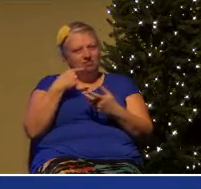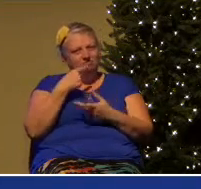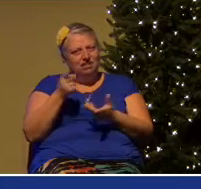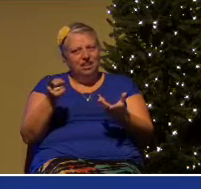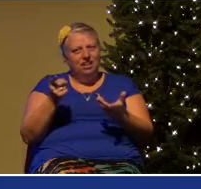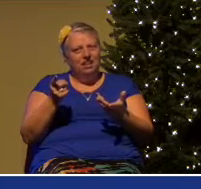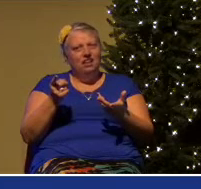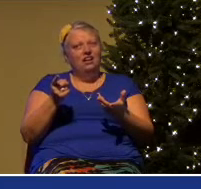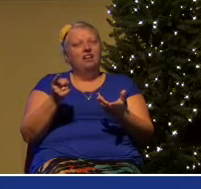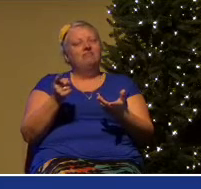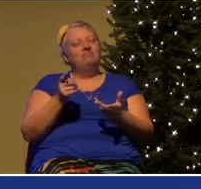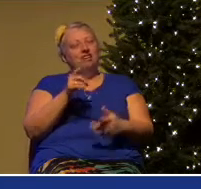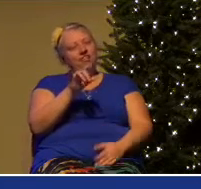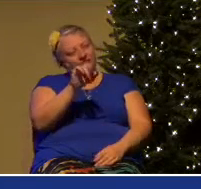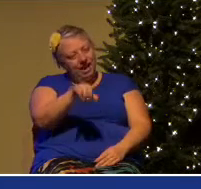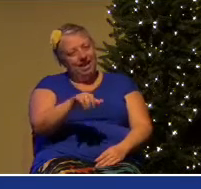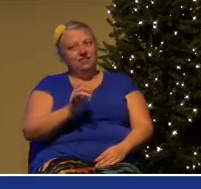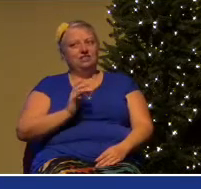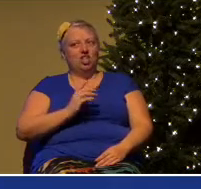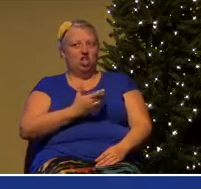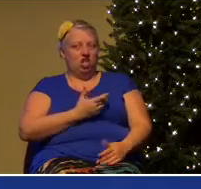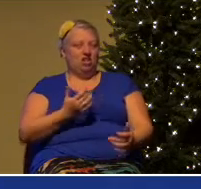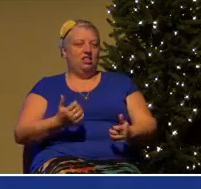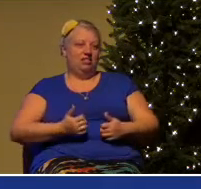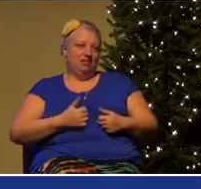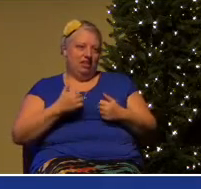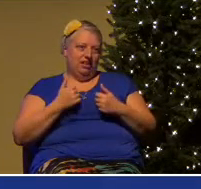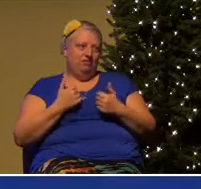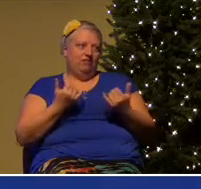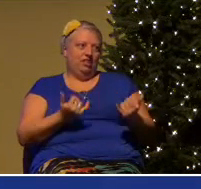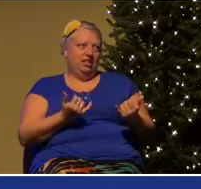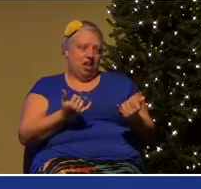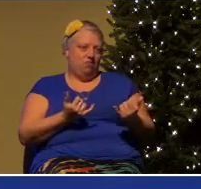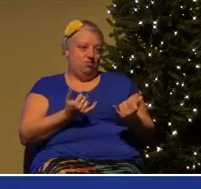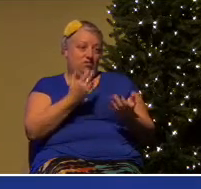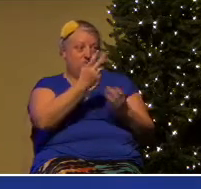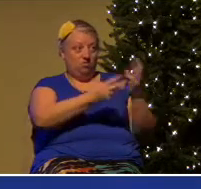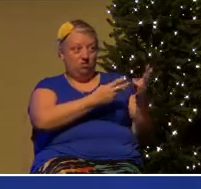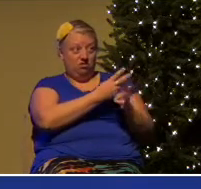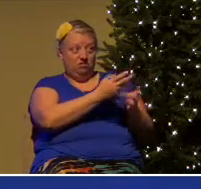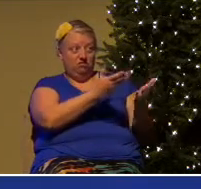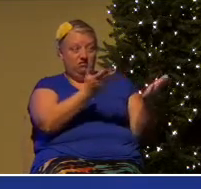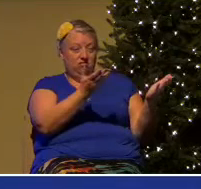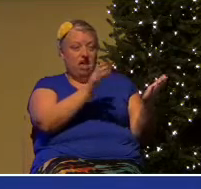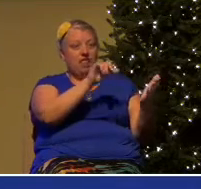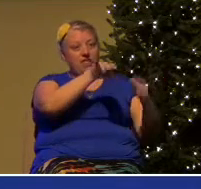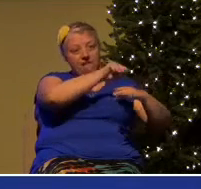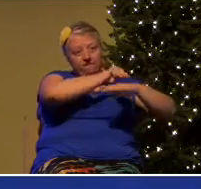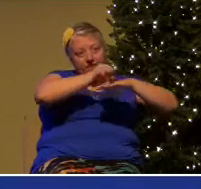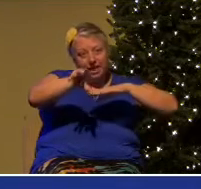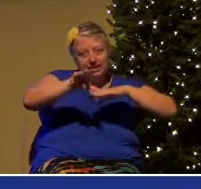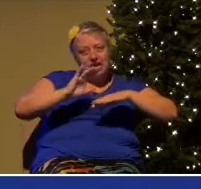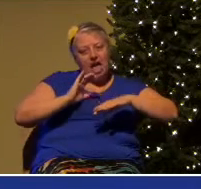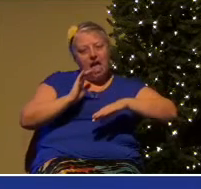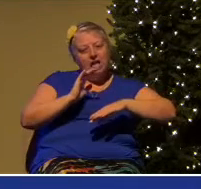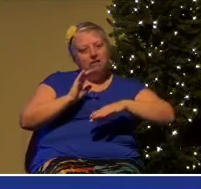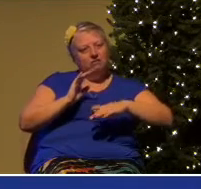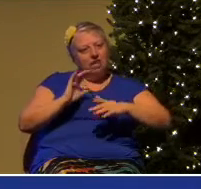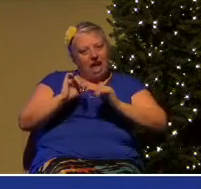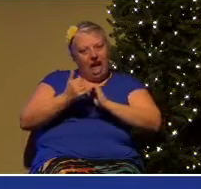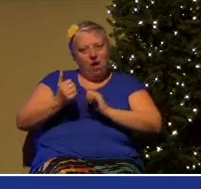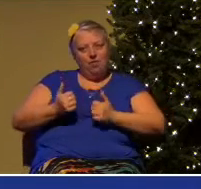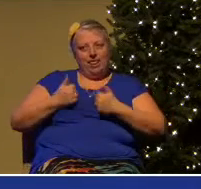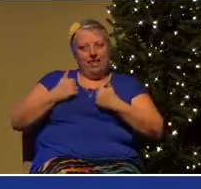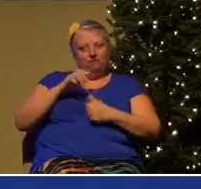we live. And that affects both how we live the Christian life and how we